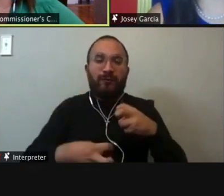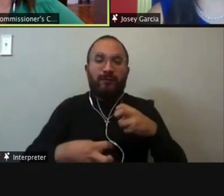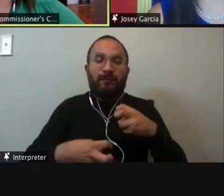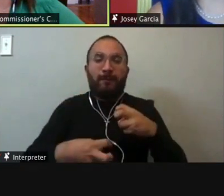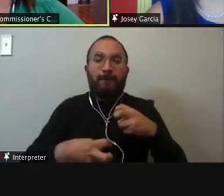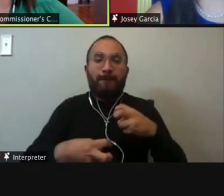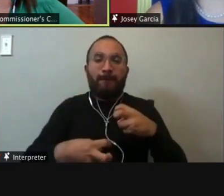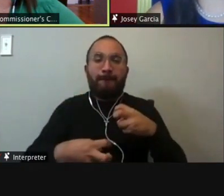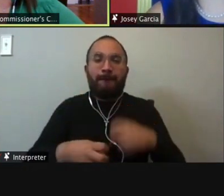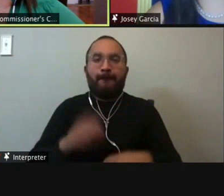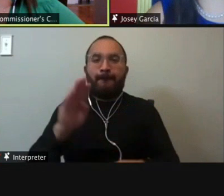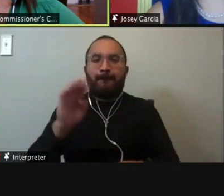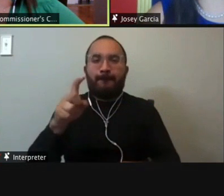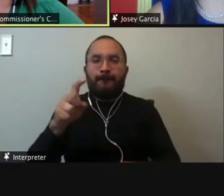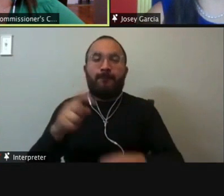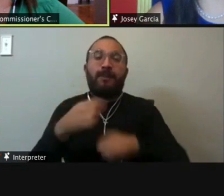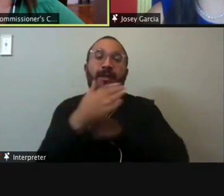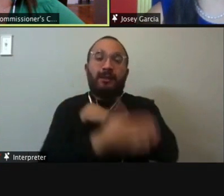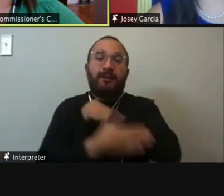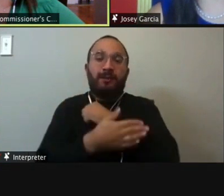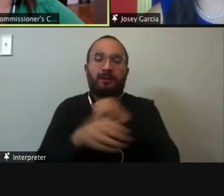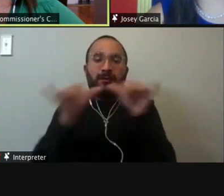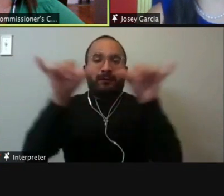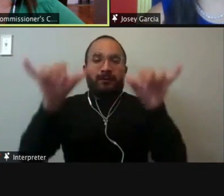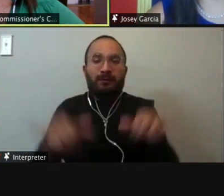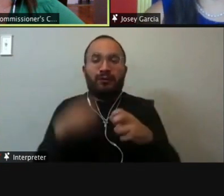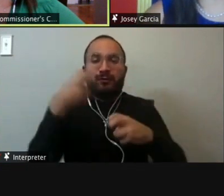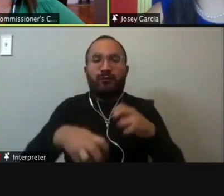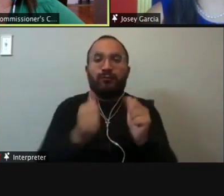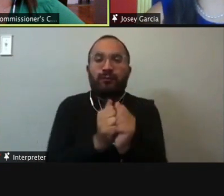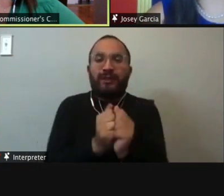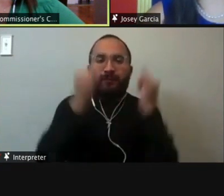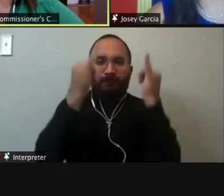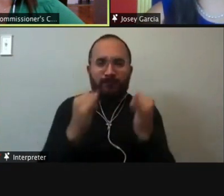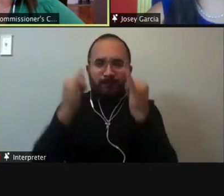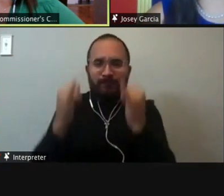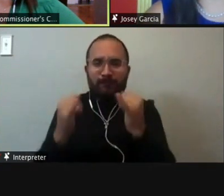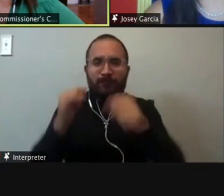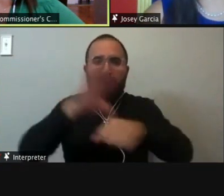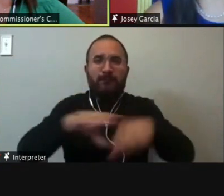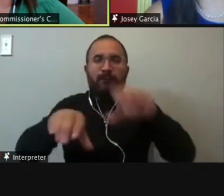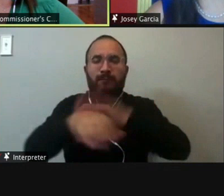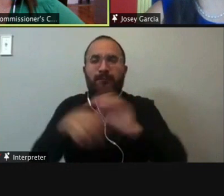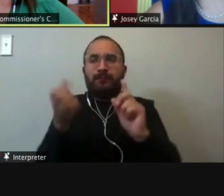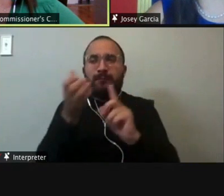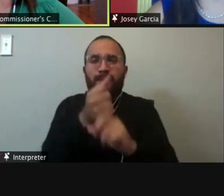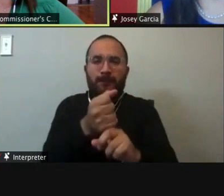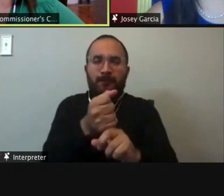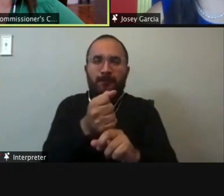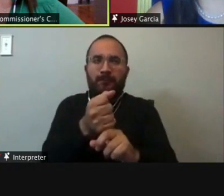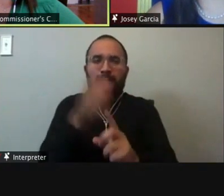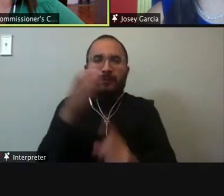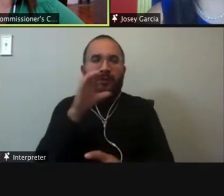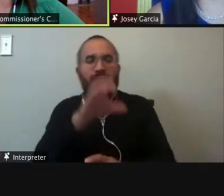um, Bexar County jail systems is a problem with individuals who are being arrested and forced to pay